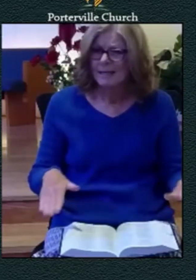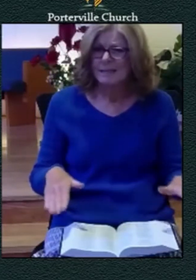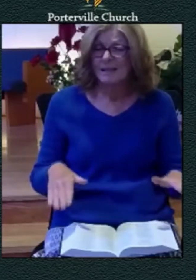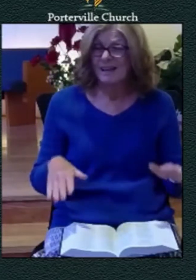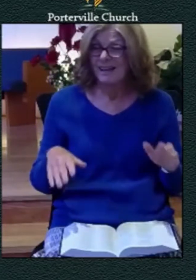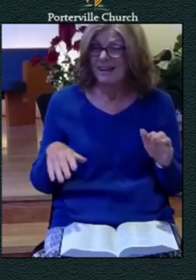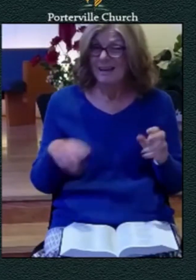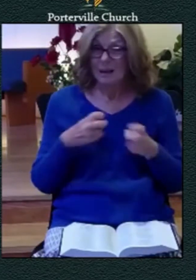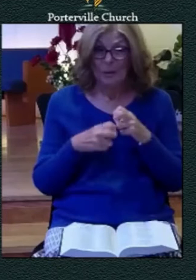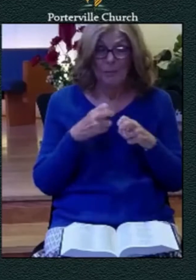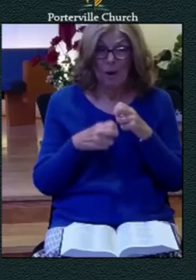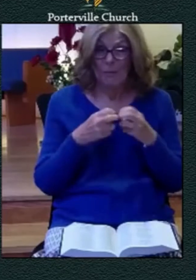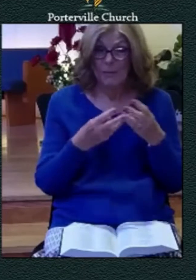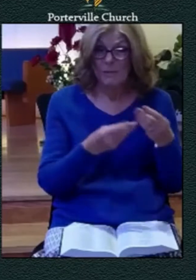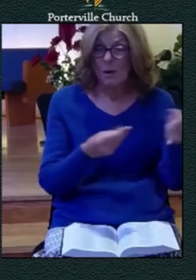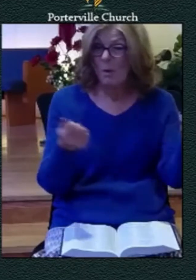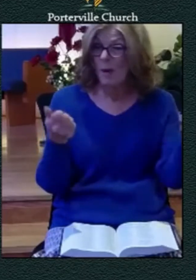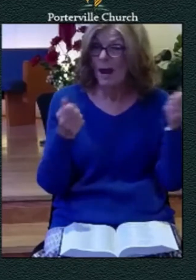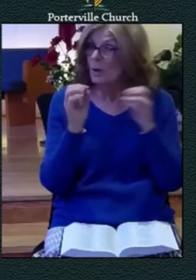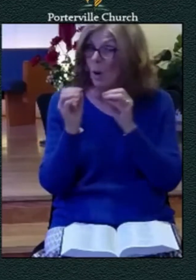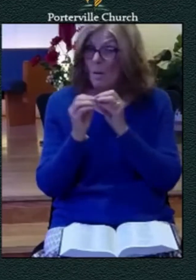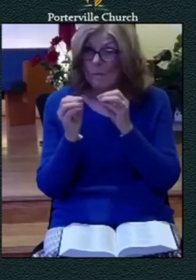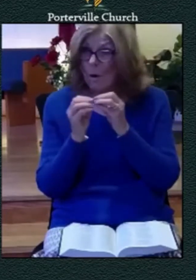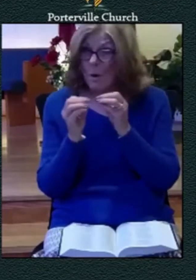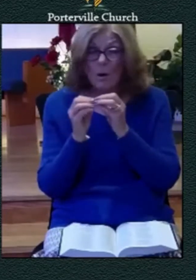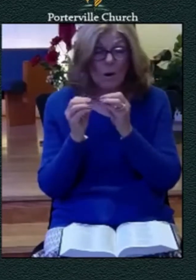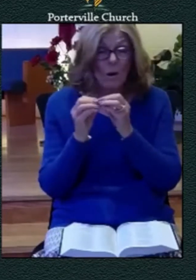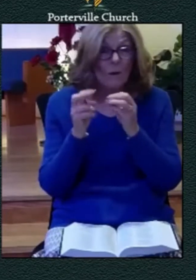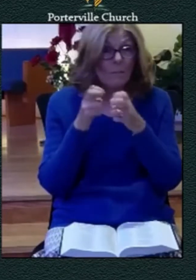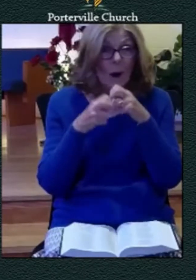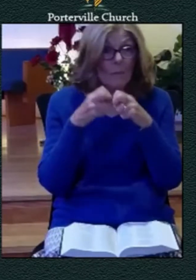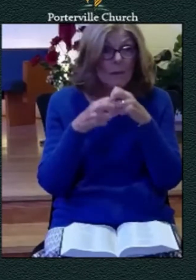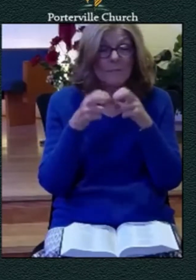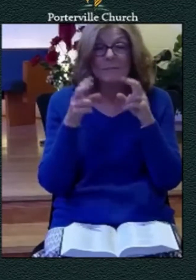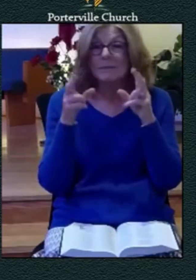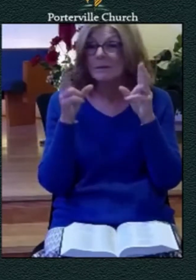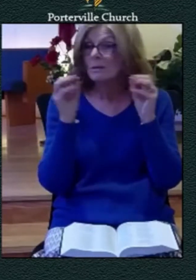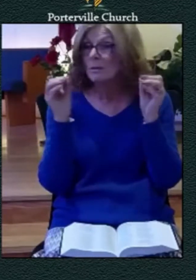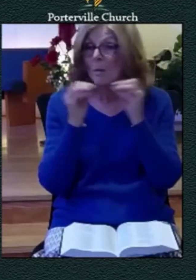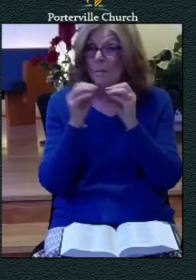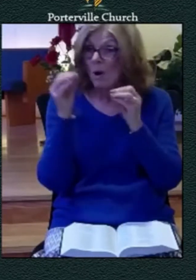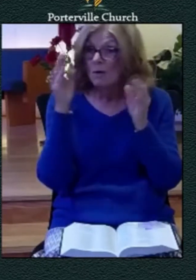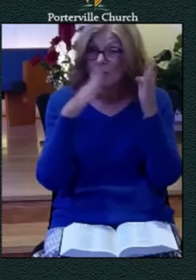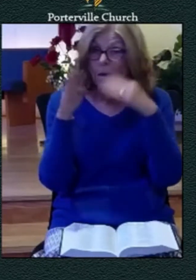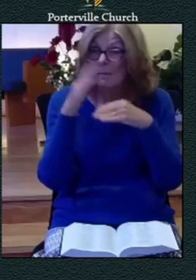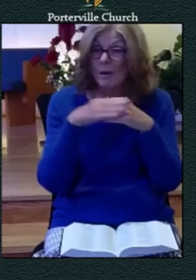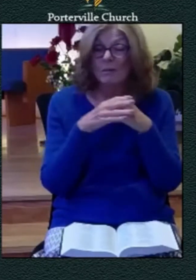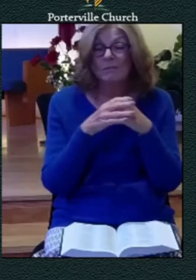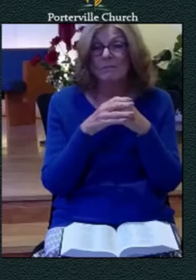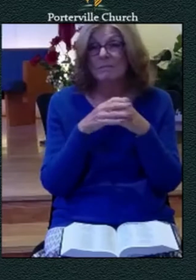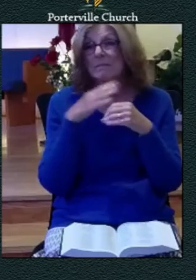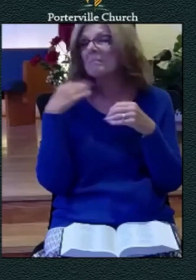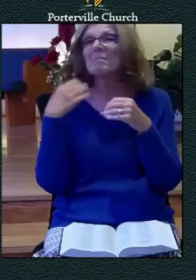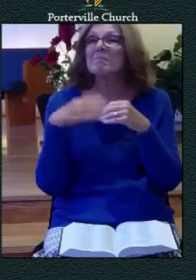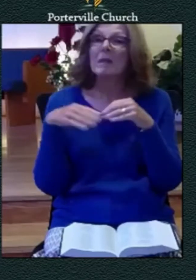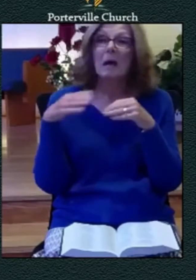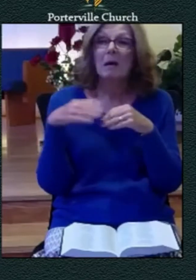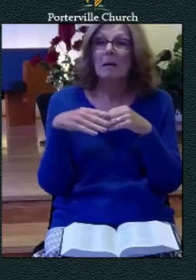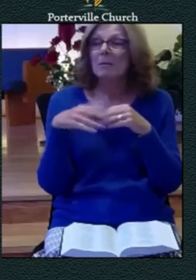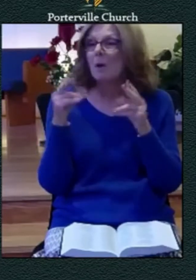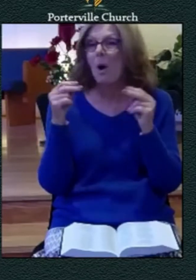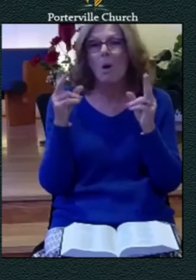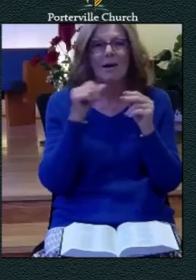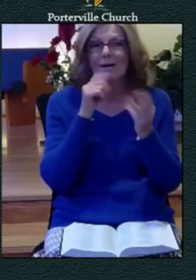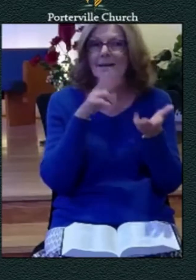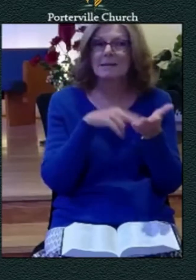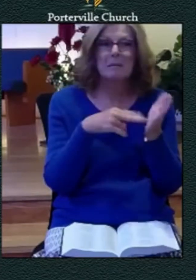struggle anymore that that life is row row row your boat merrily down the stream no it doesn't mean that